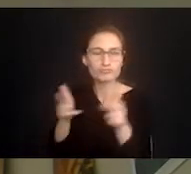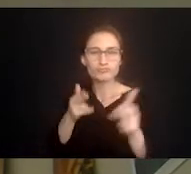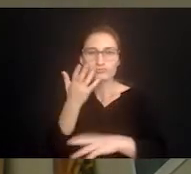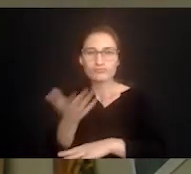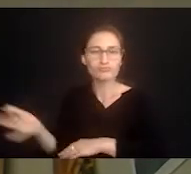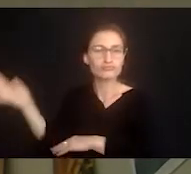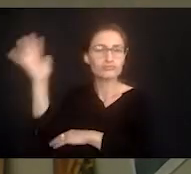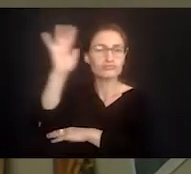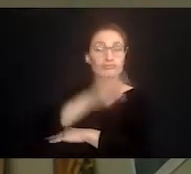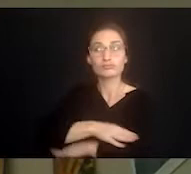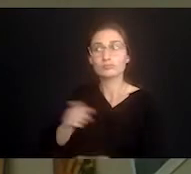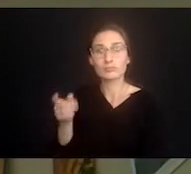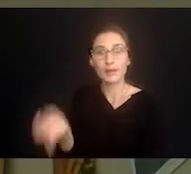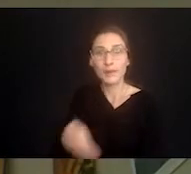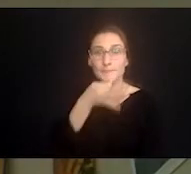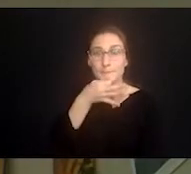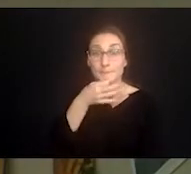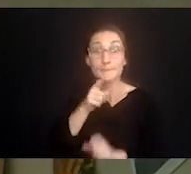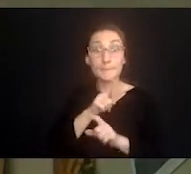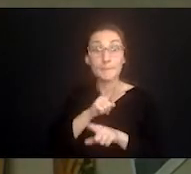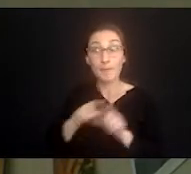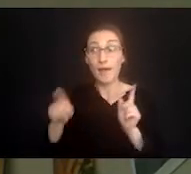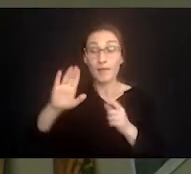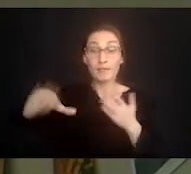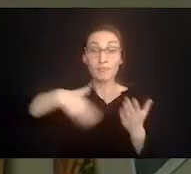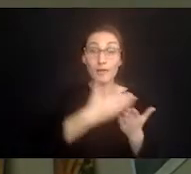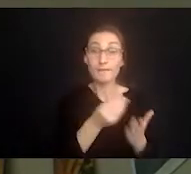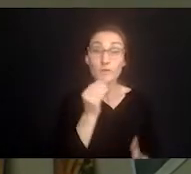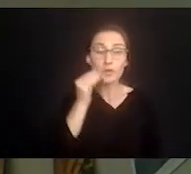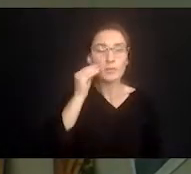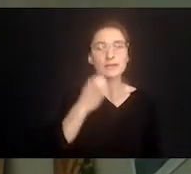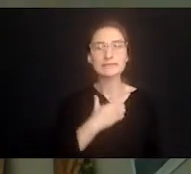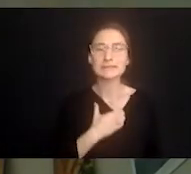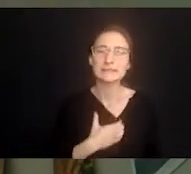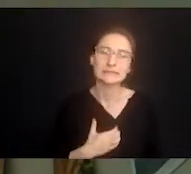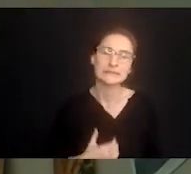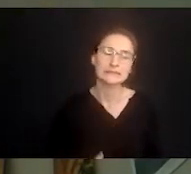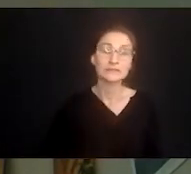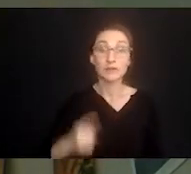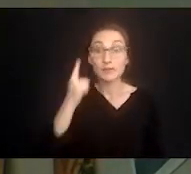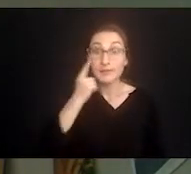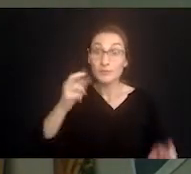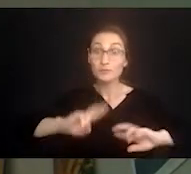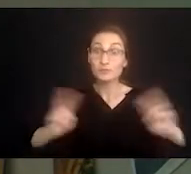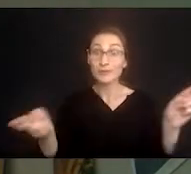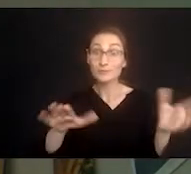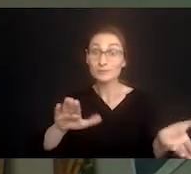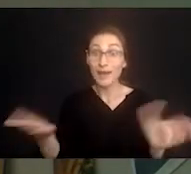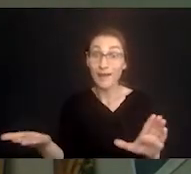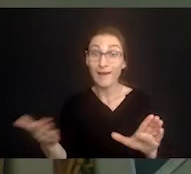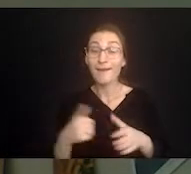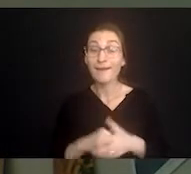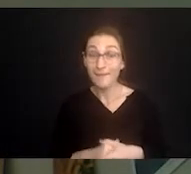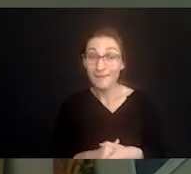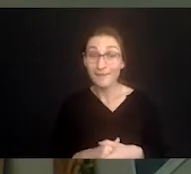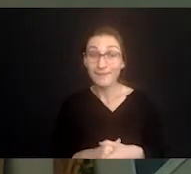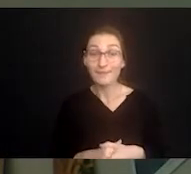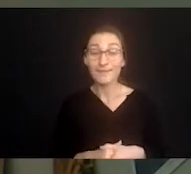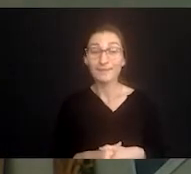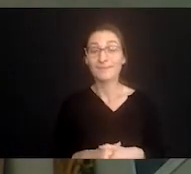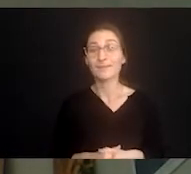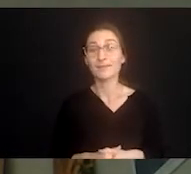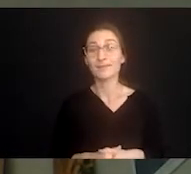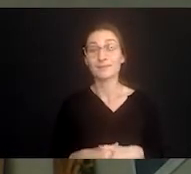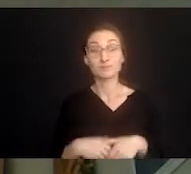at but by the time he returned home he was famished. He thought he was going to die. We've all said that right? I'm so